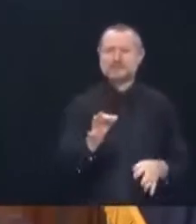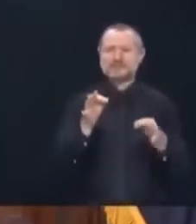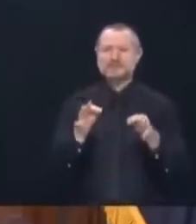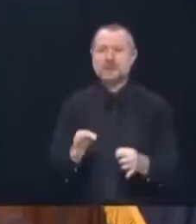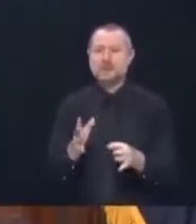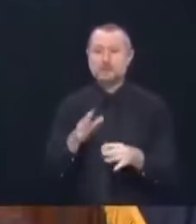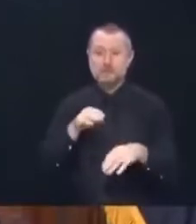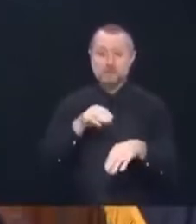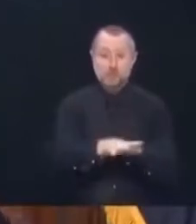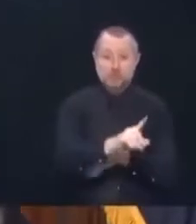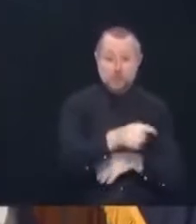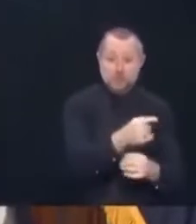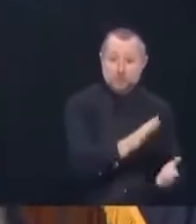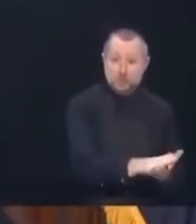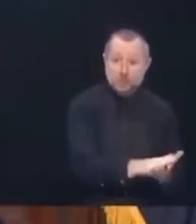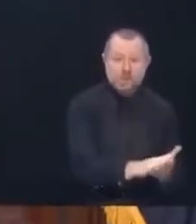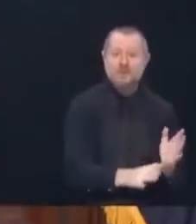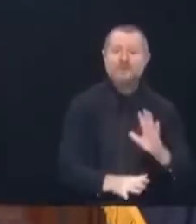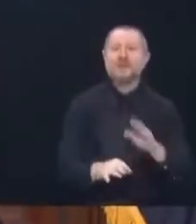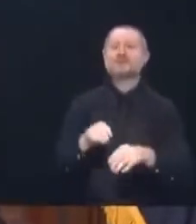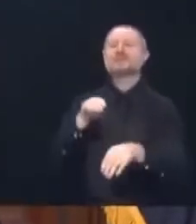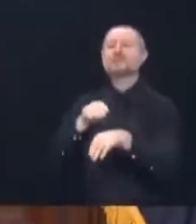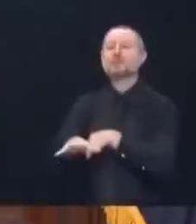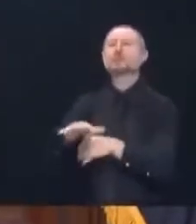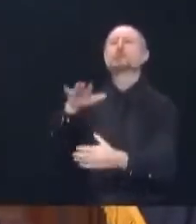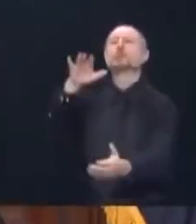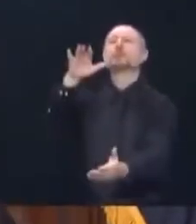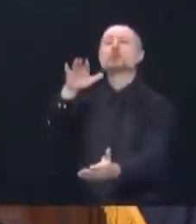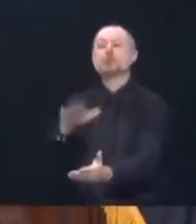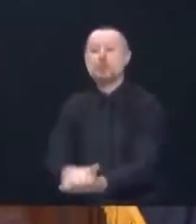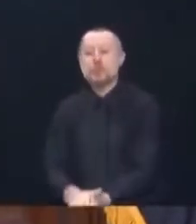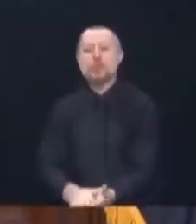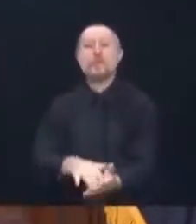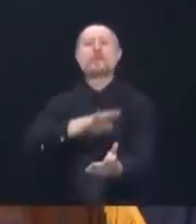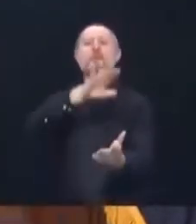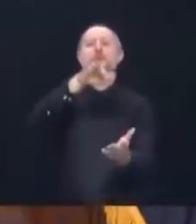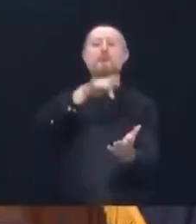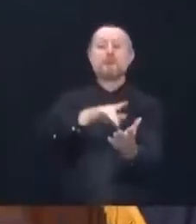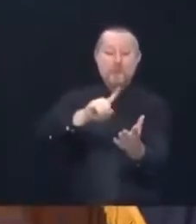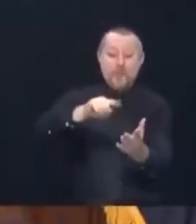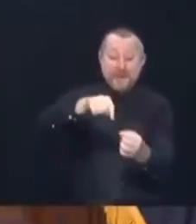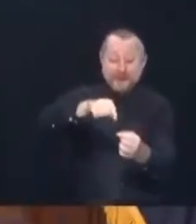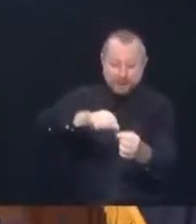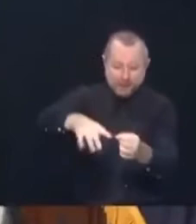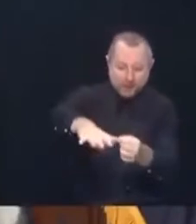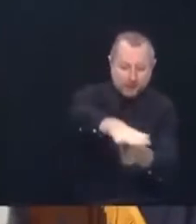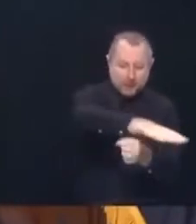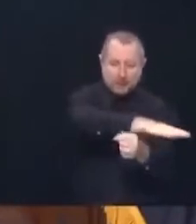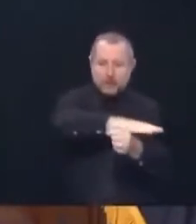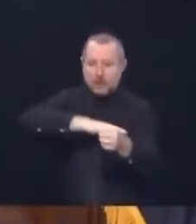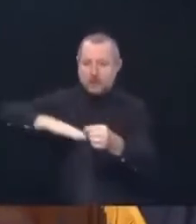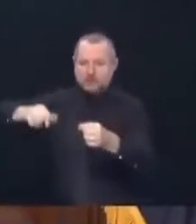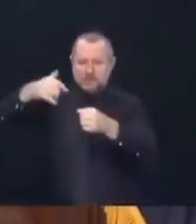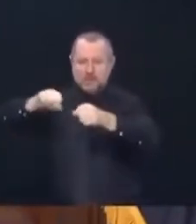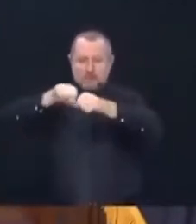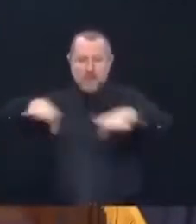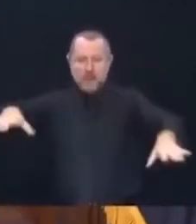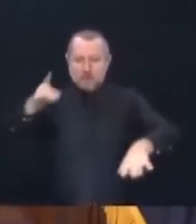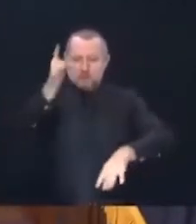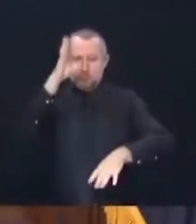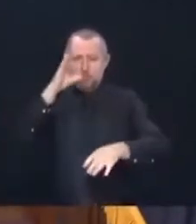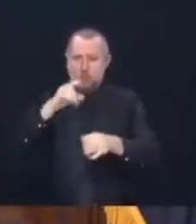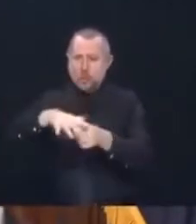about a school in an intensely infected community. With a family that's